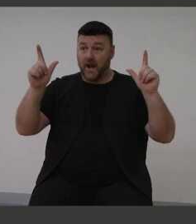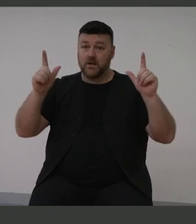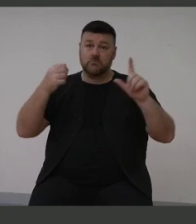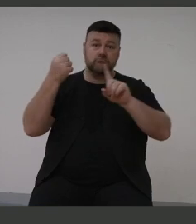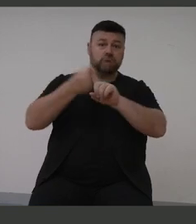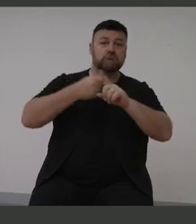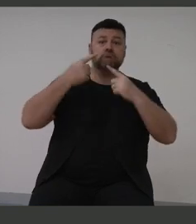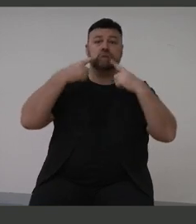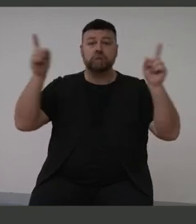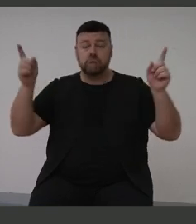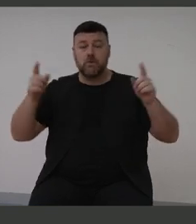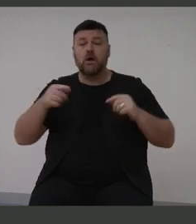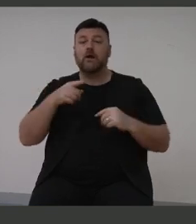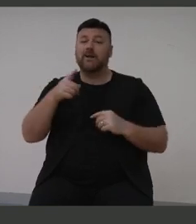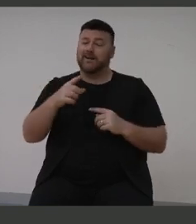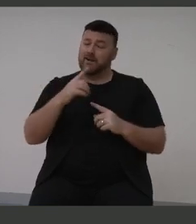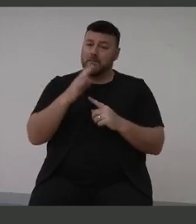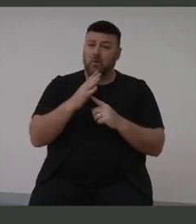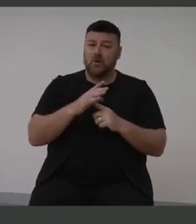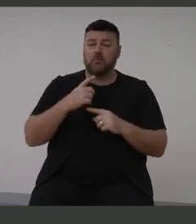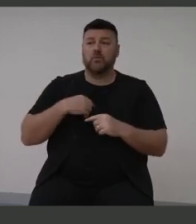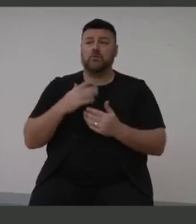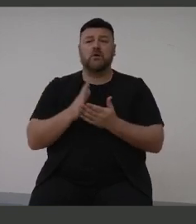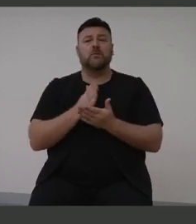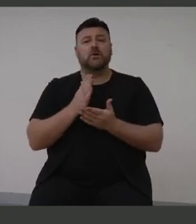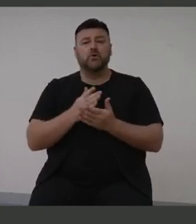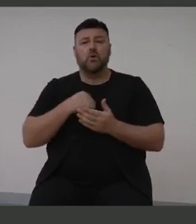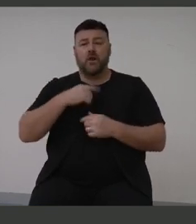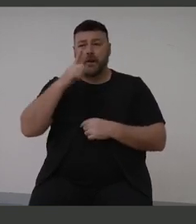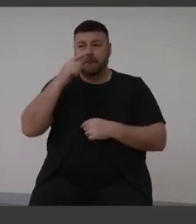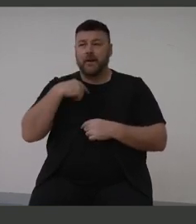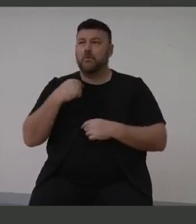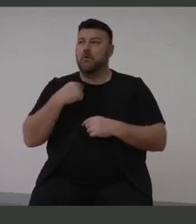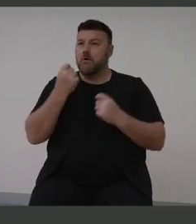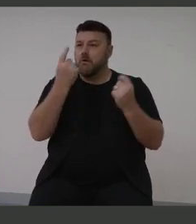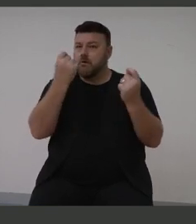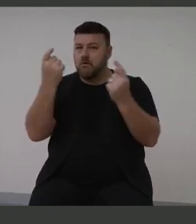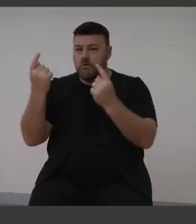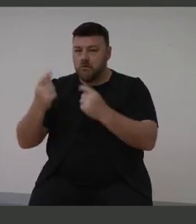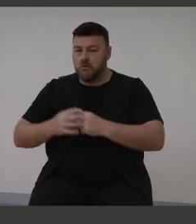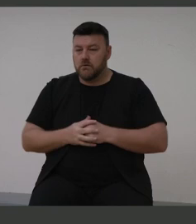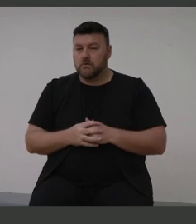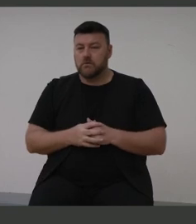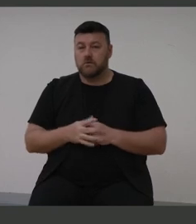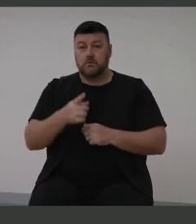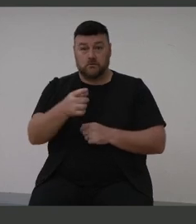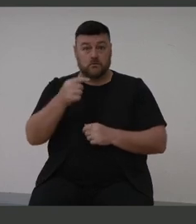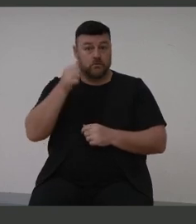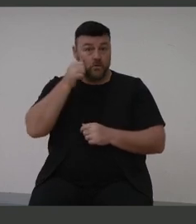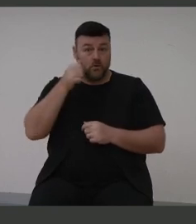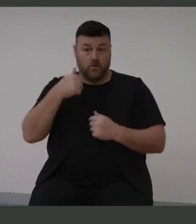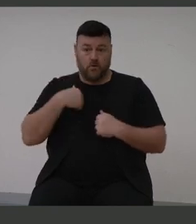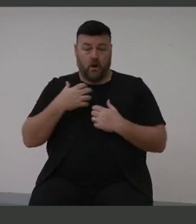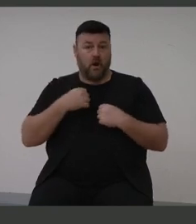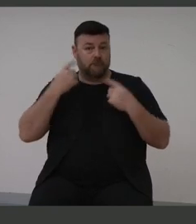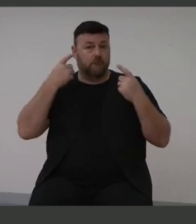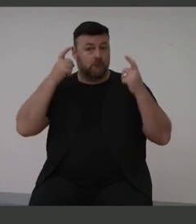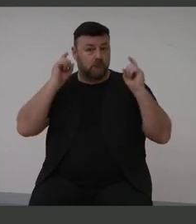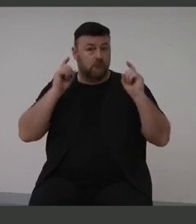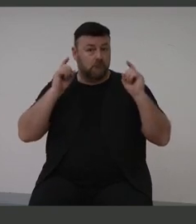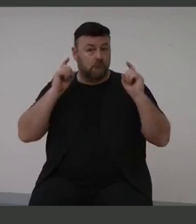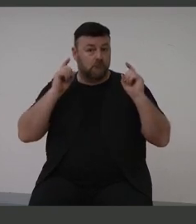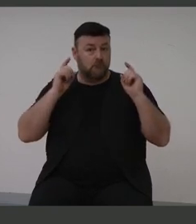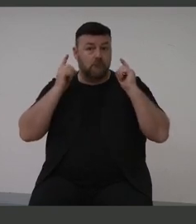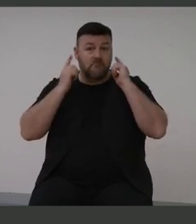because it will lift the effectiveness of many other measures. As many of you know, I have a hearing device. My